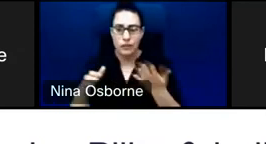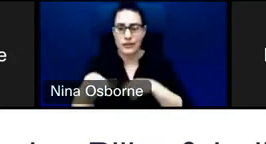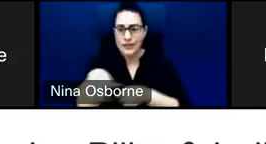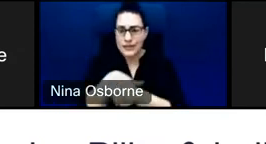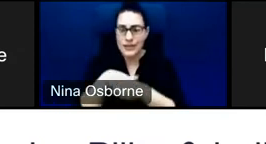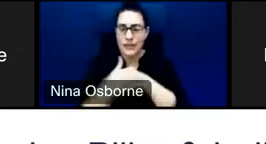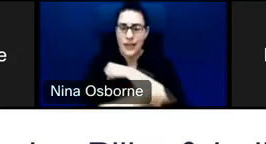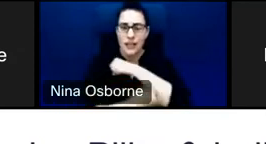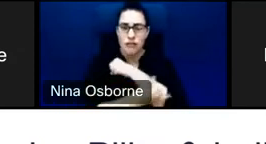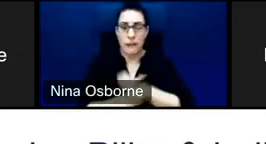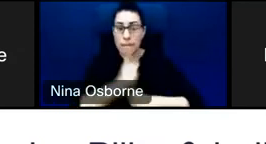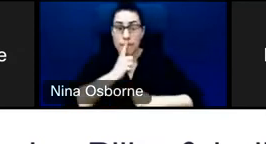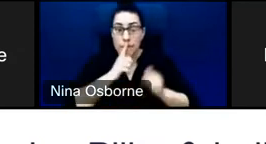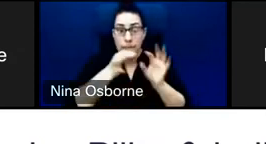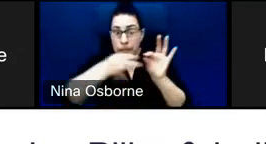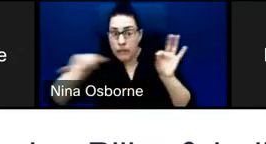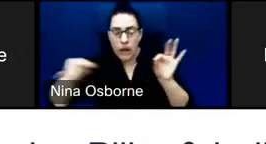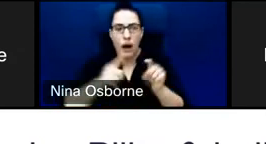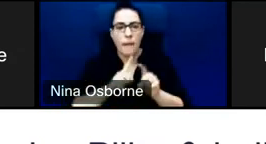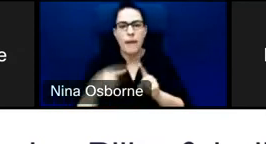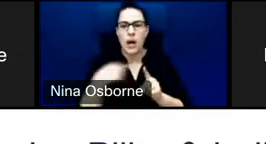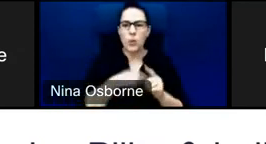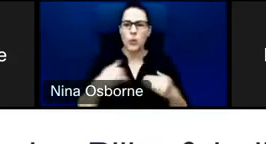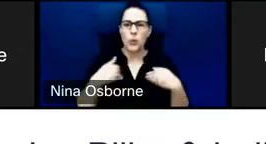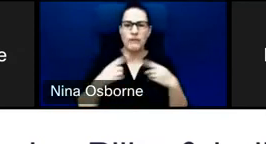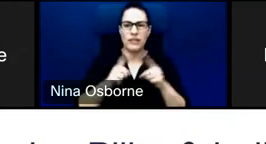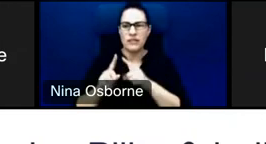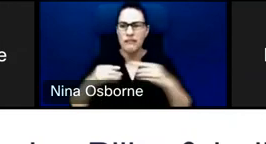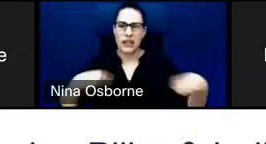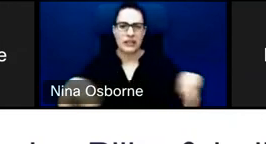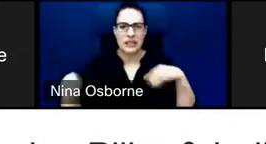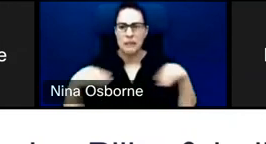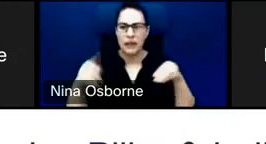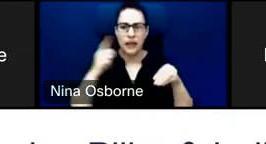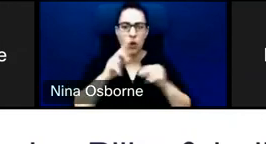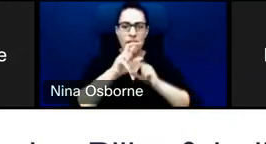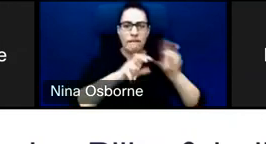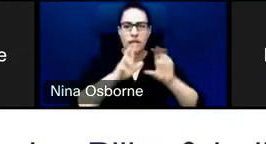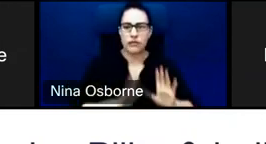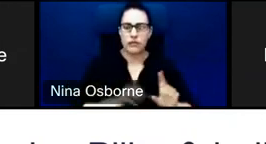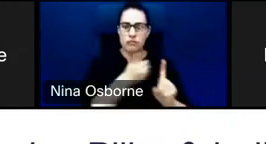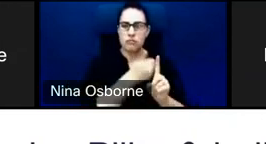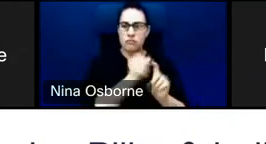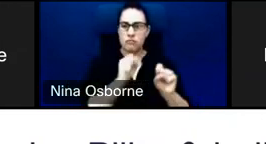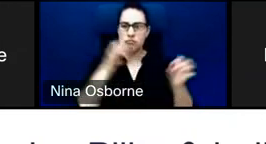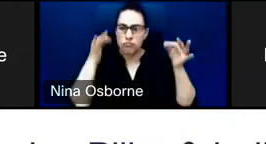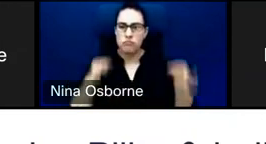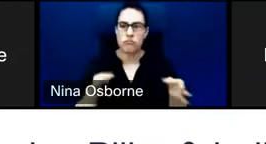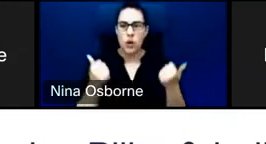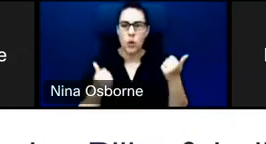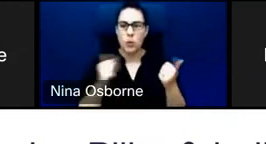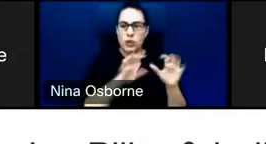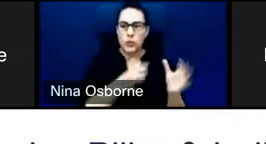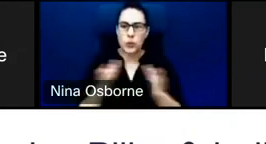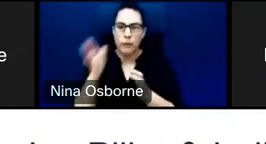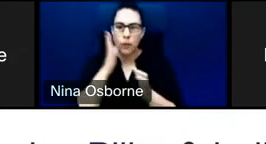we do provide flexibility for investors to specify what populations they will be serving if